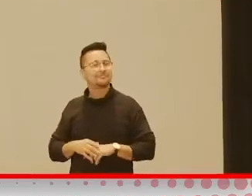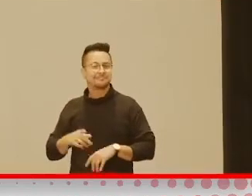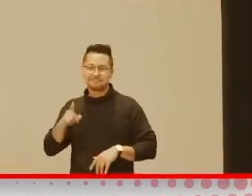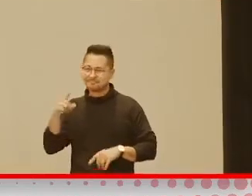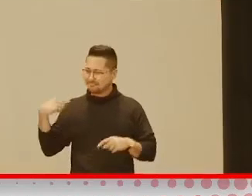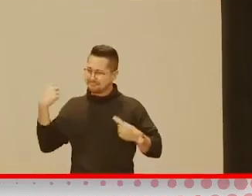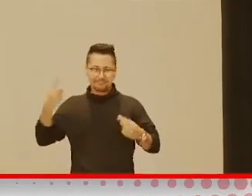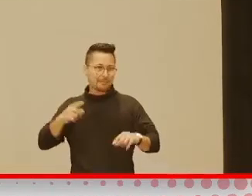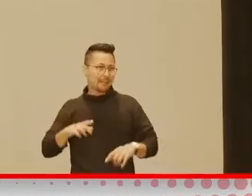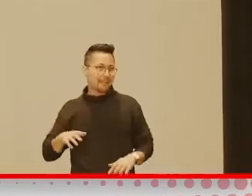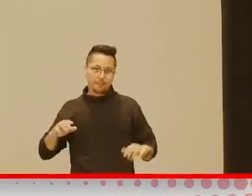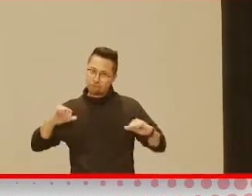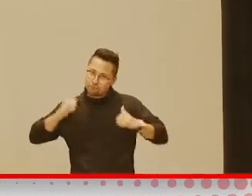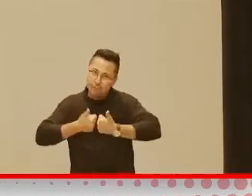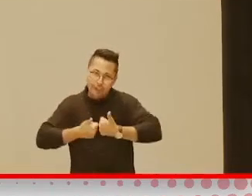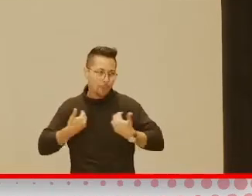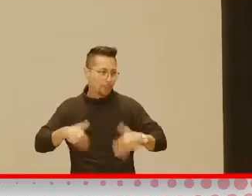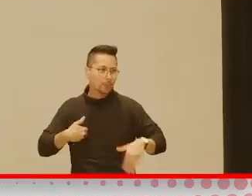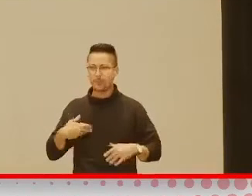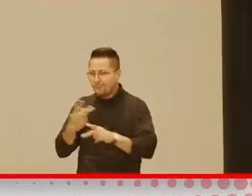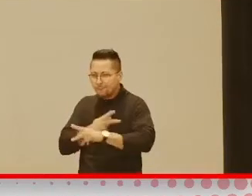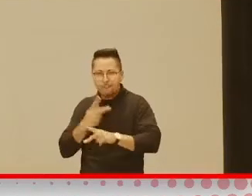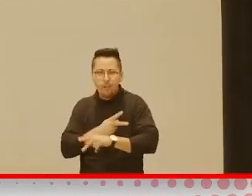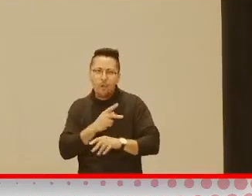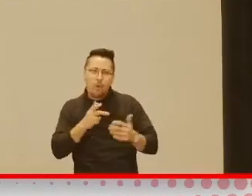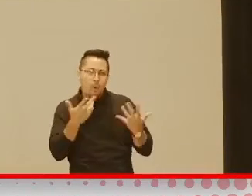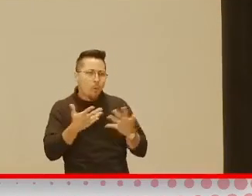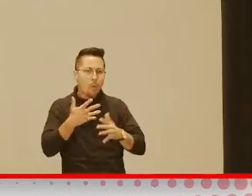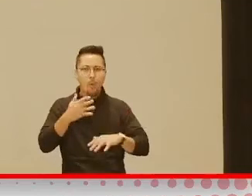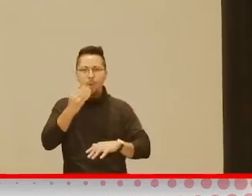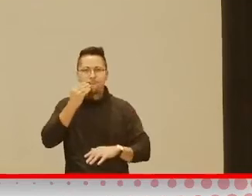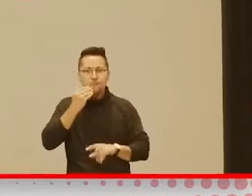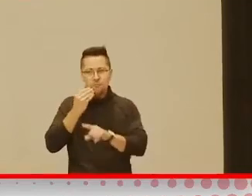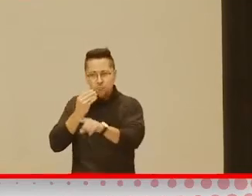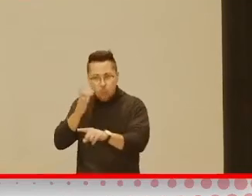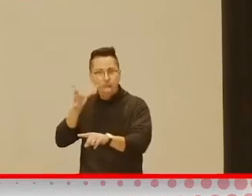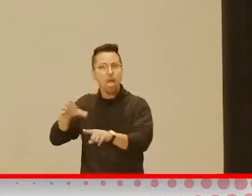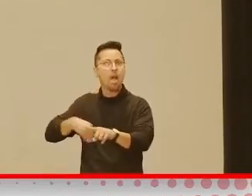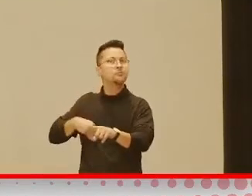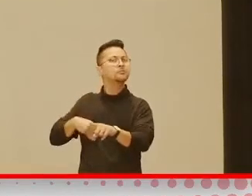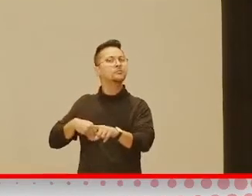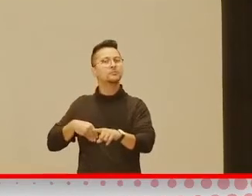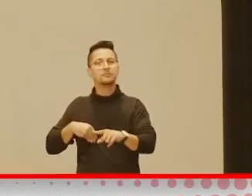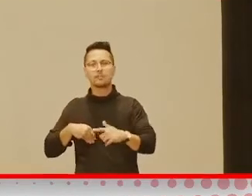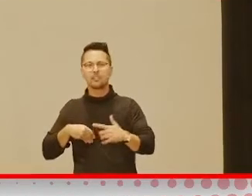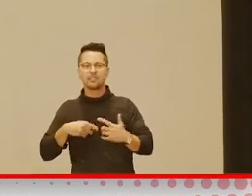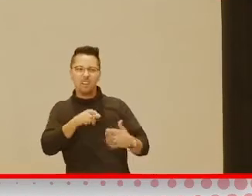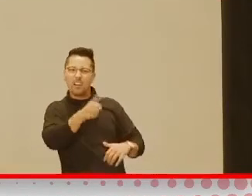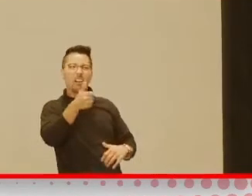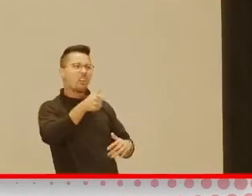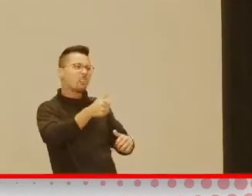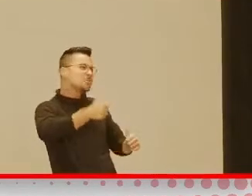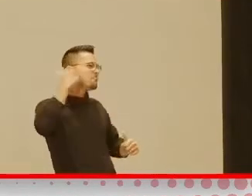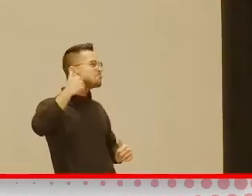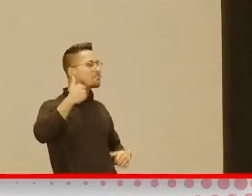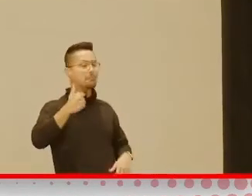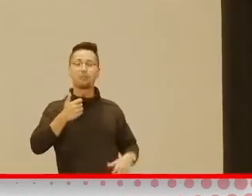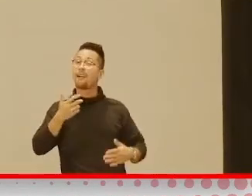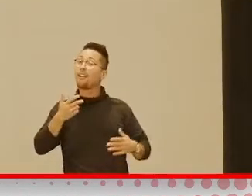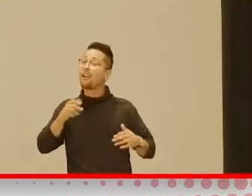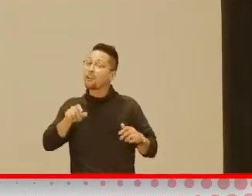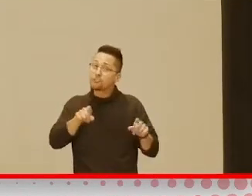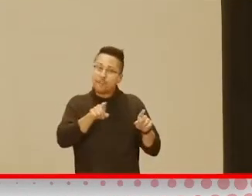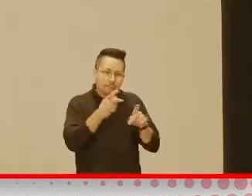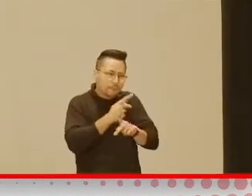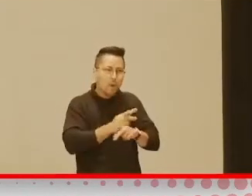trying to figure out what those things are that he'll like to eat and would like to try. And a lot of times,